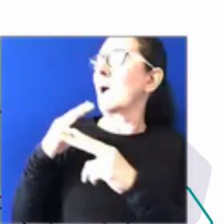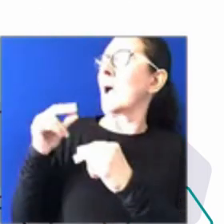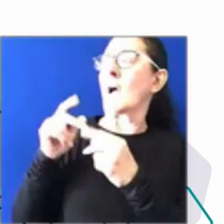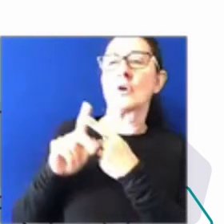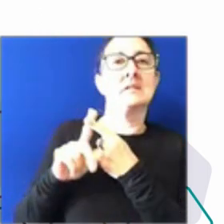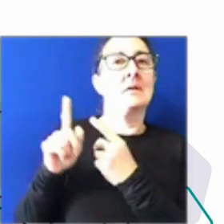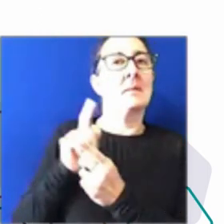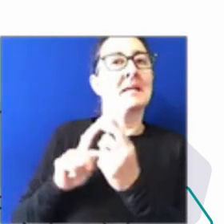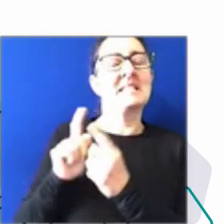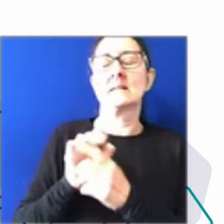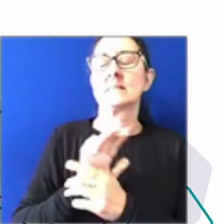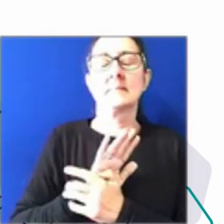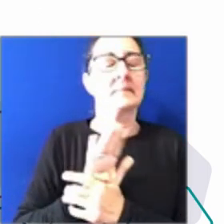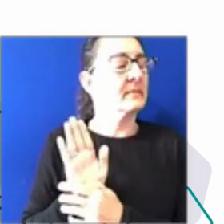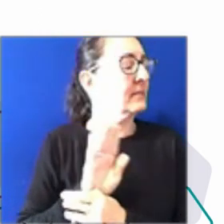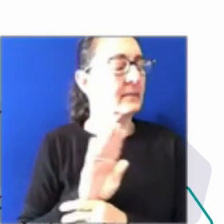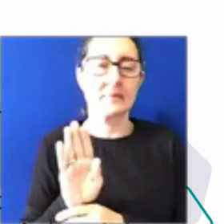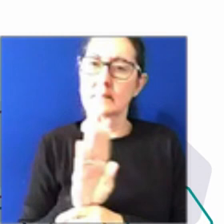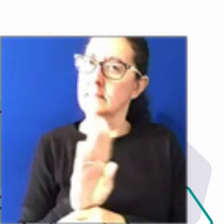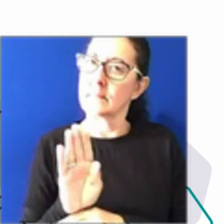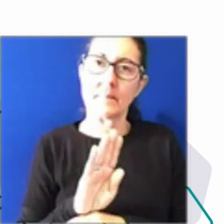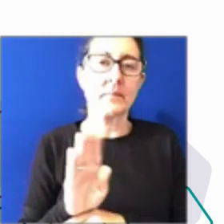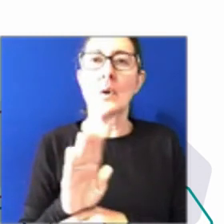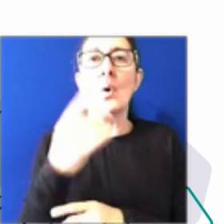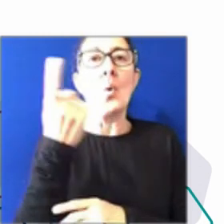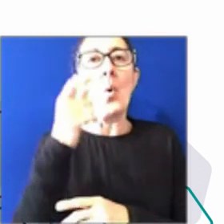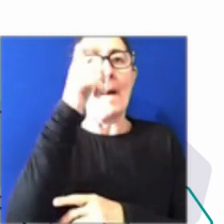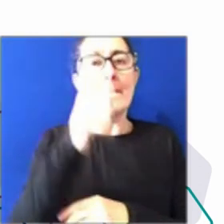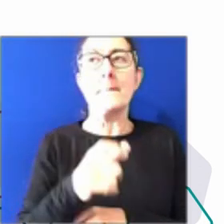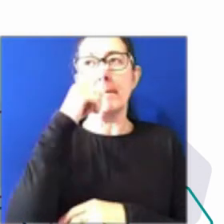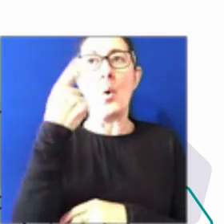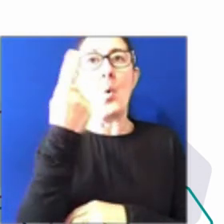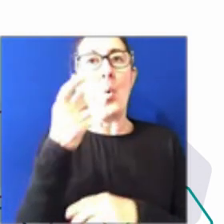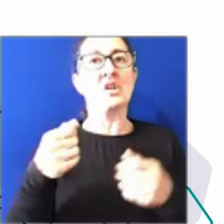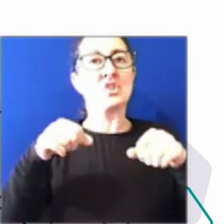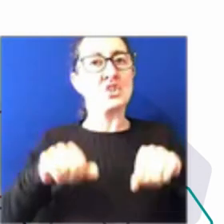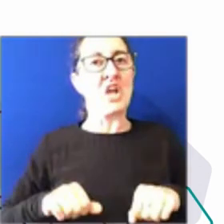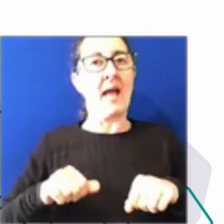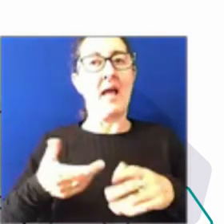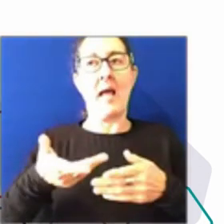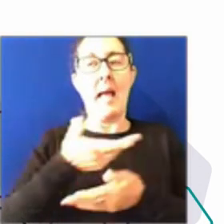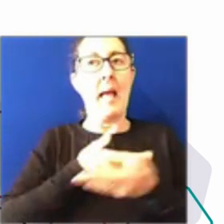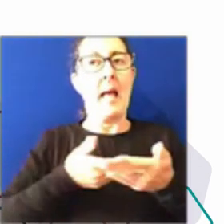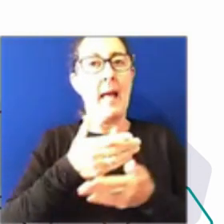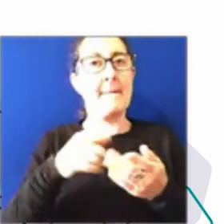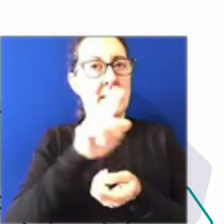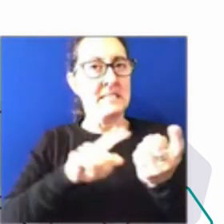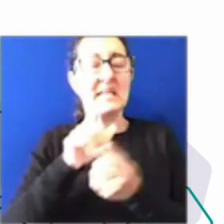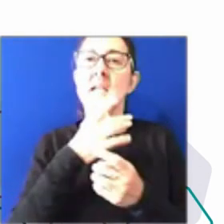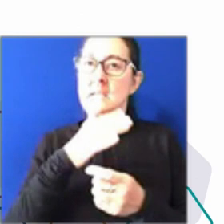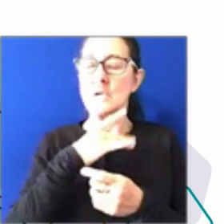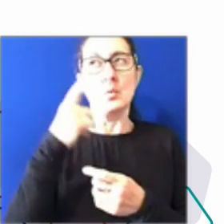of chairing the meeting needs to be aware of. Some of it's obvious too. Make sure people feel